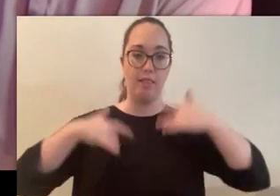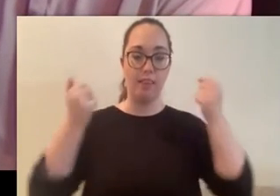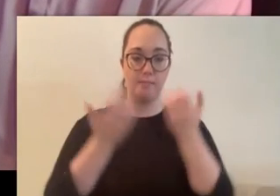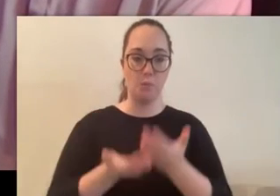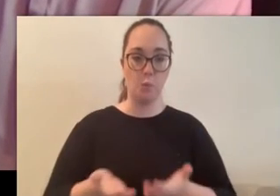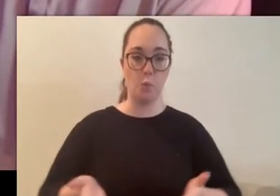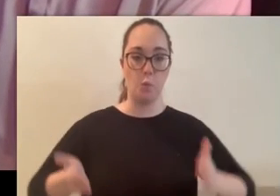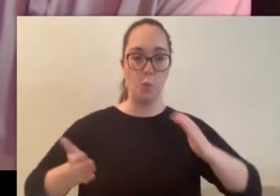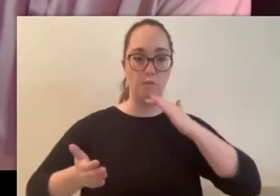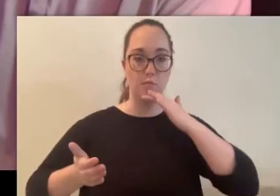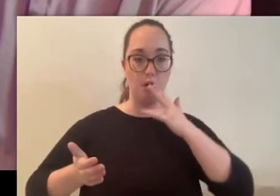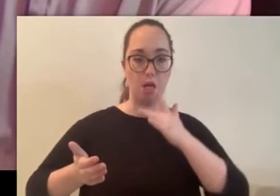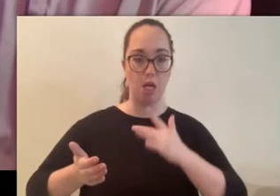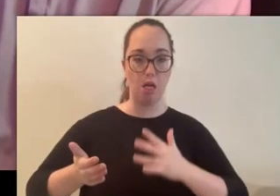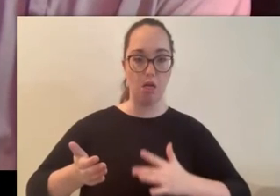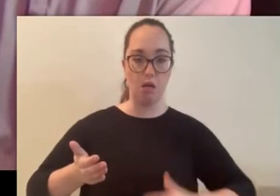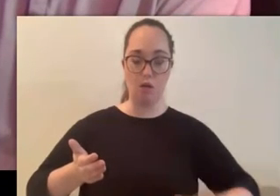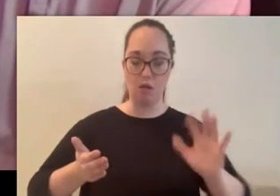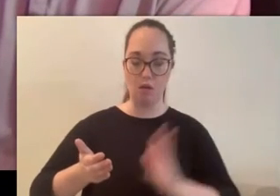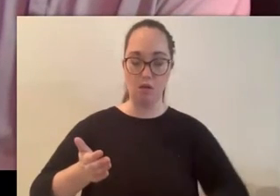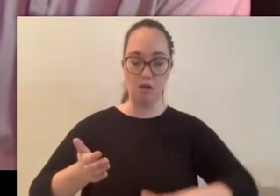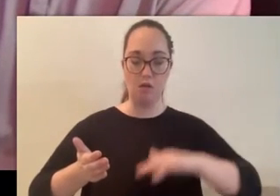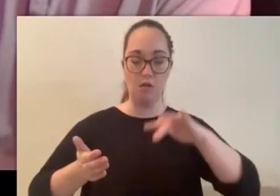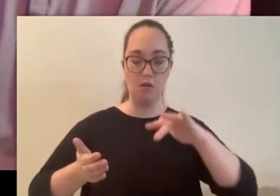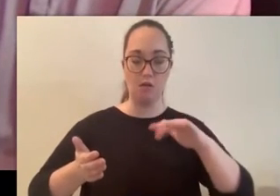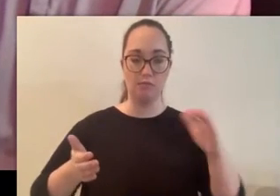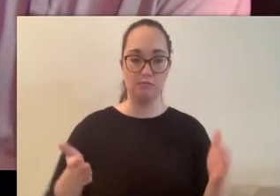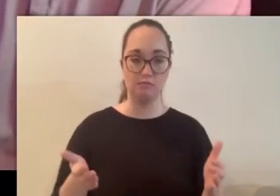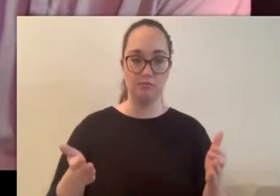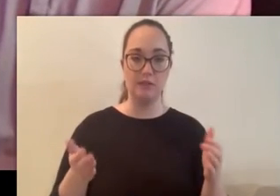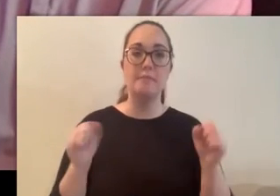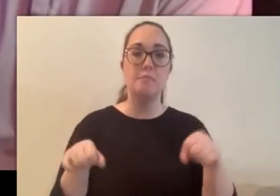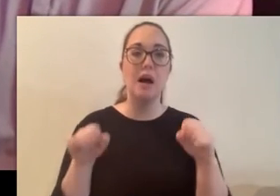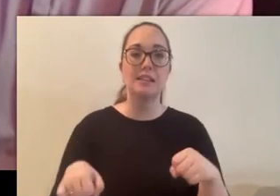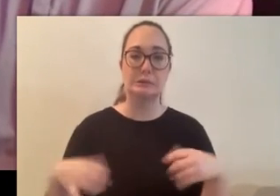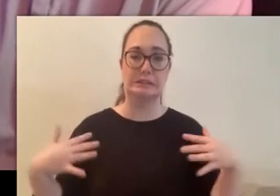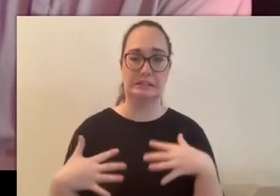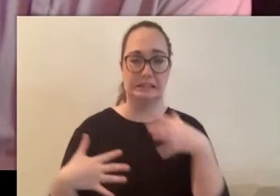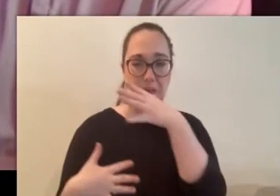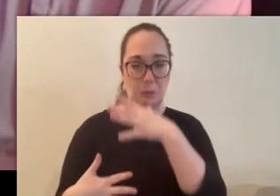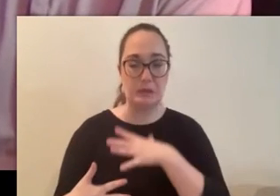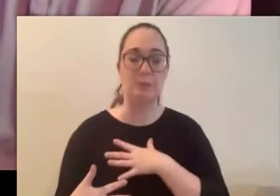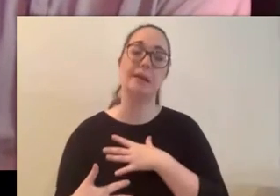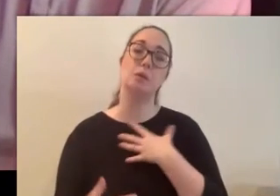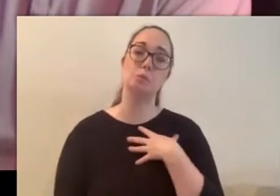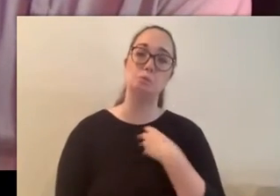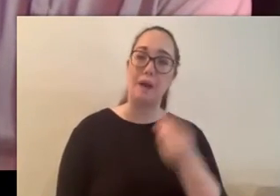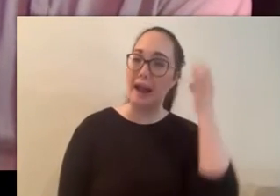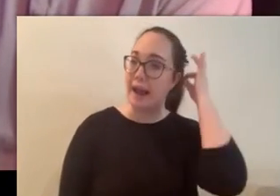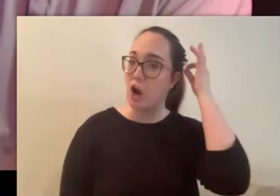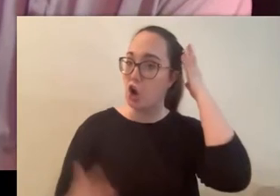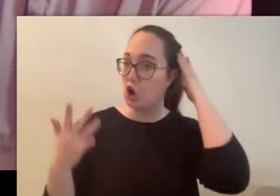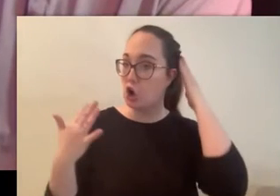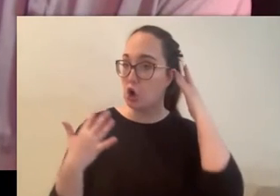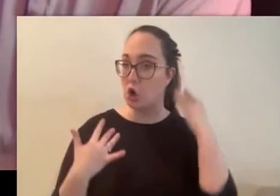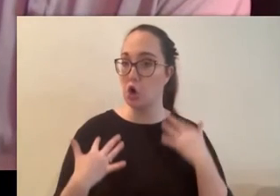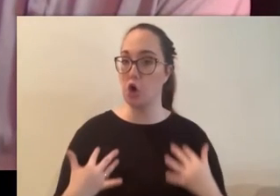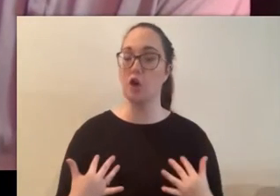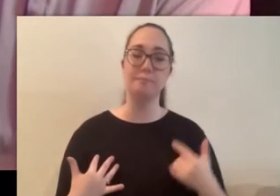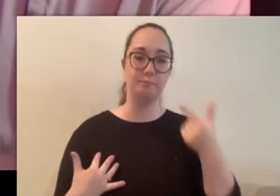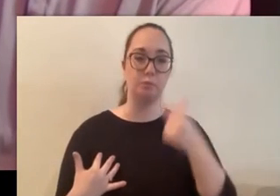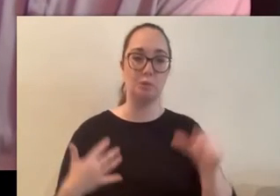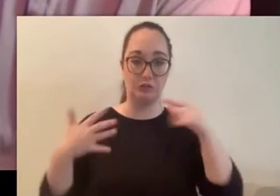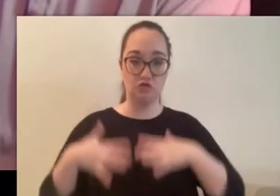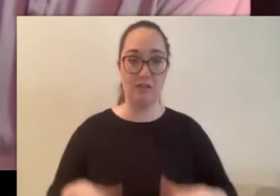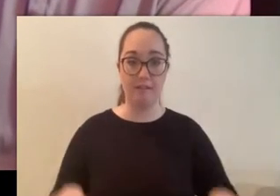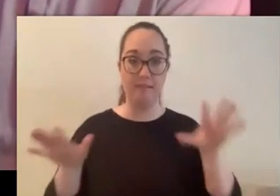also an old woman with a frightening red eyes a green dress and long white hair and finally an